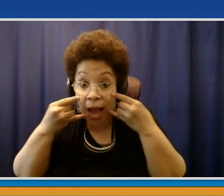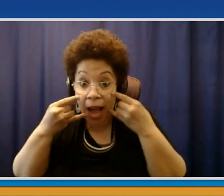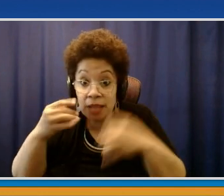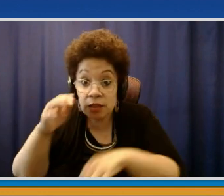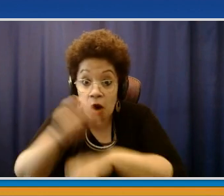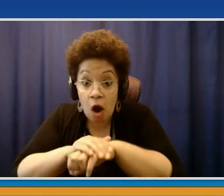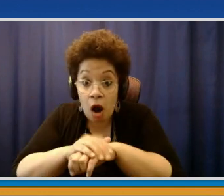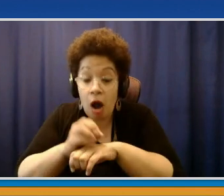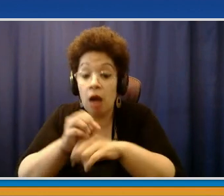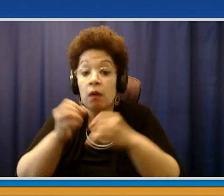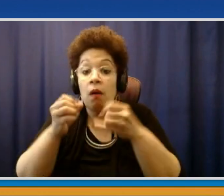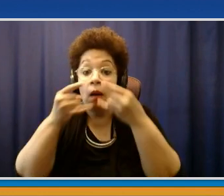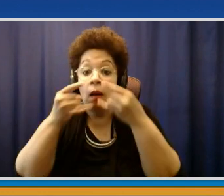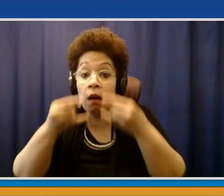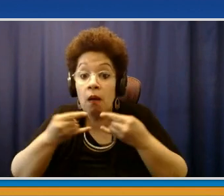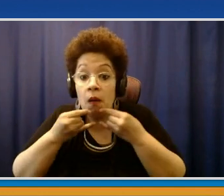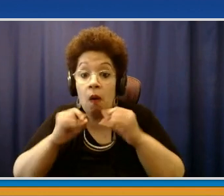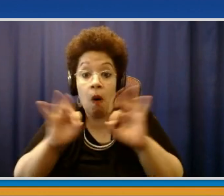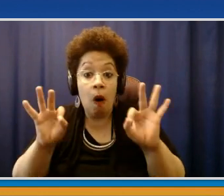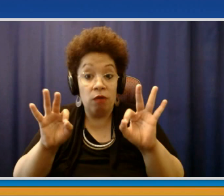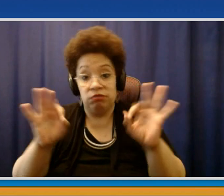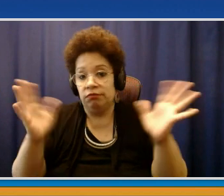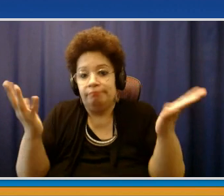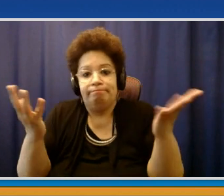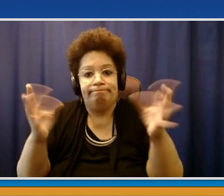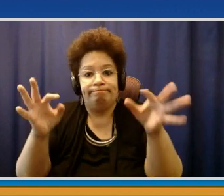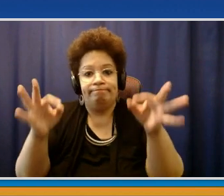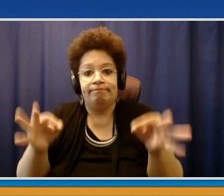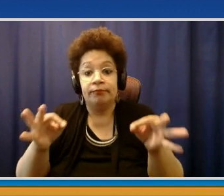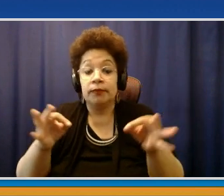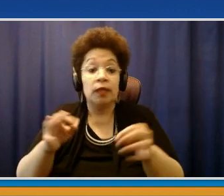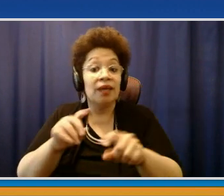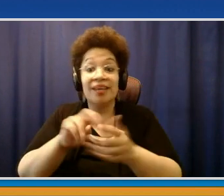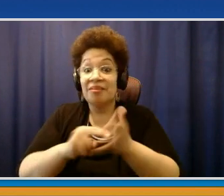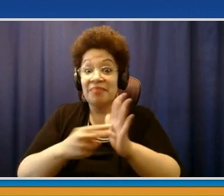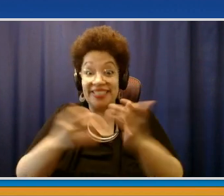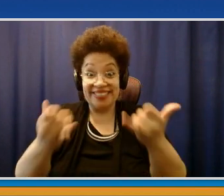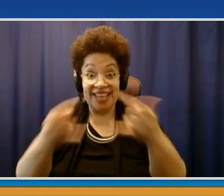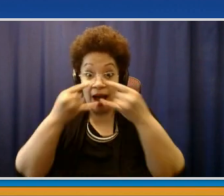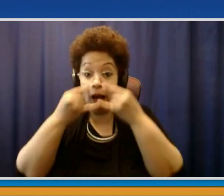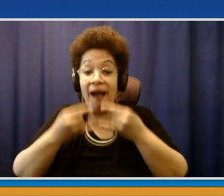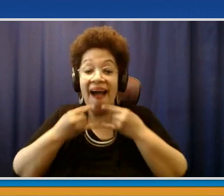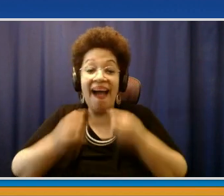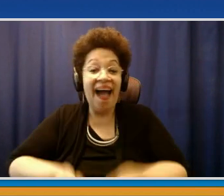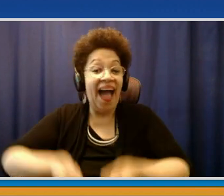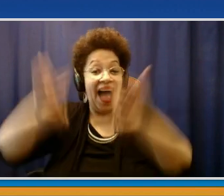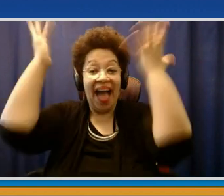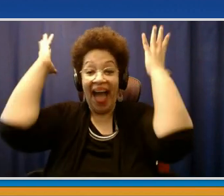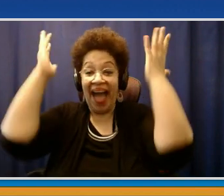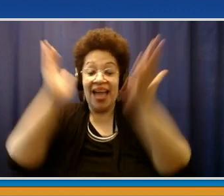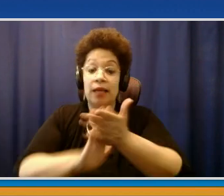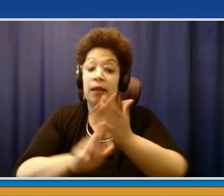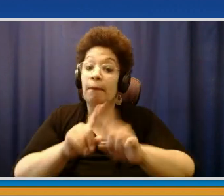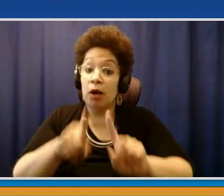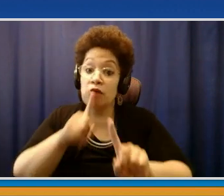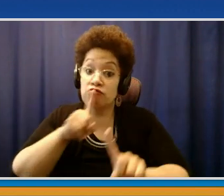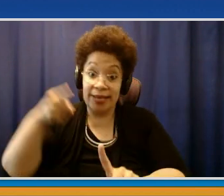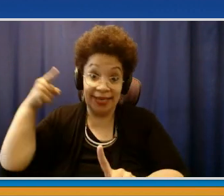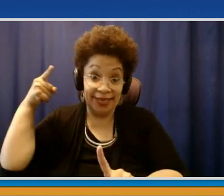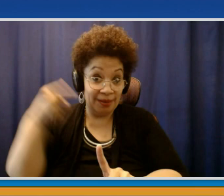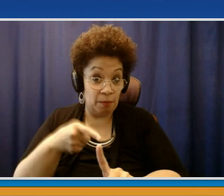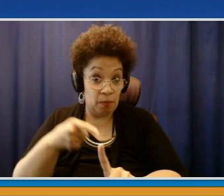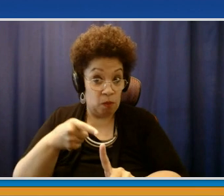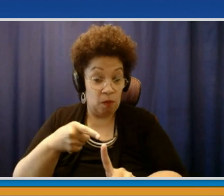the individuals involved. This is not take off your mask regardless. This is if you're fully vaccinated because you're now in theory